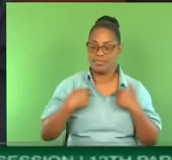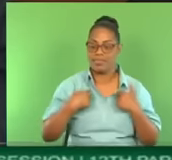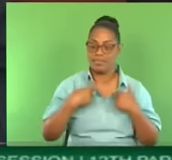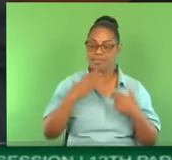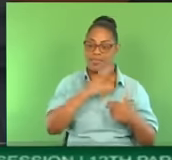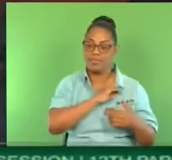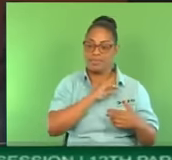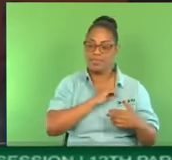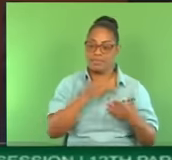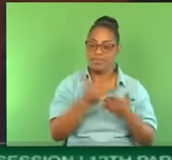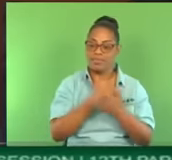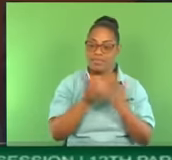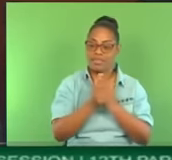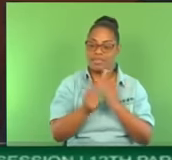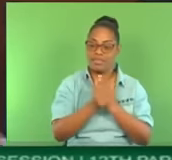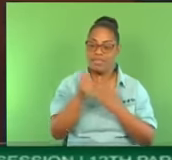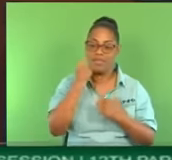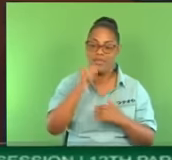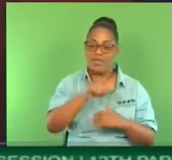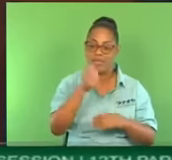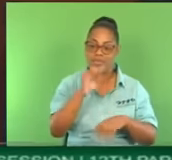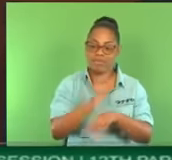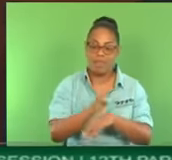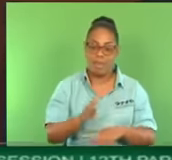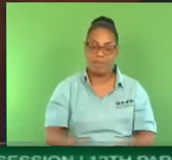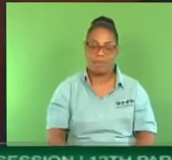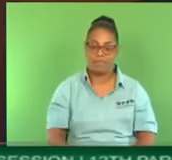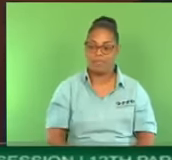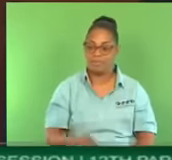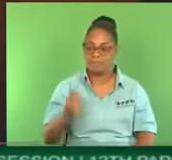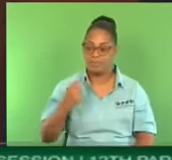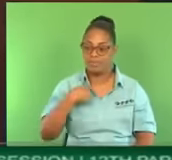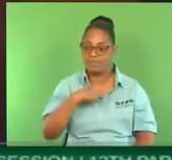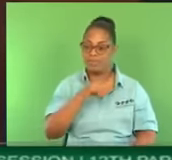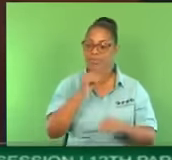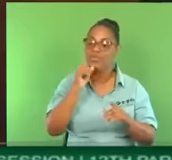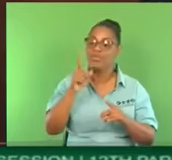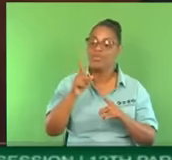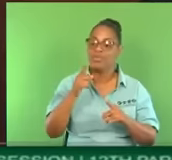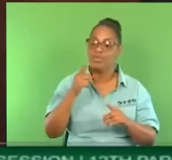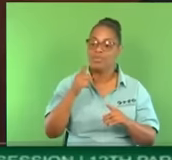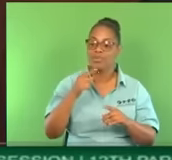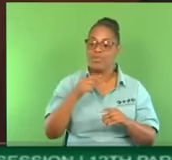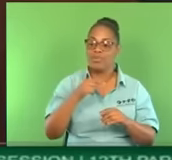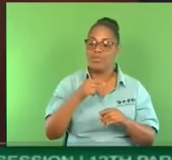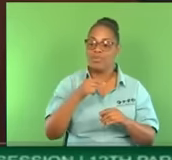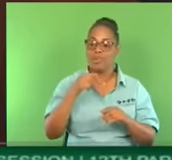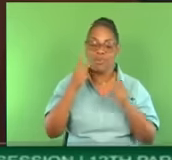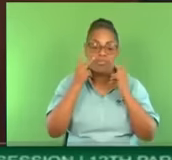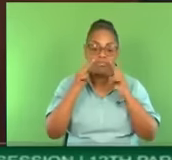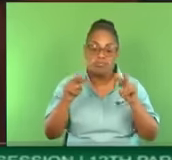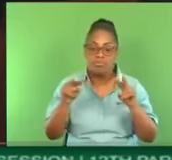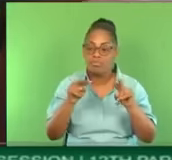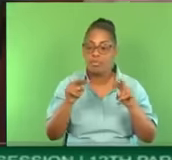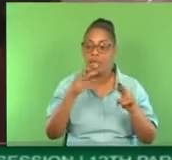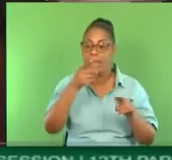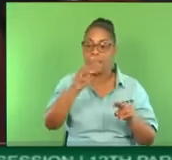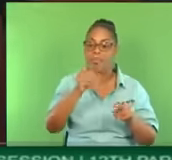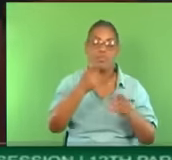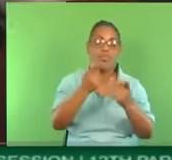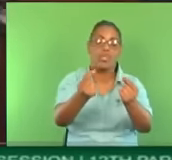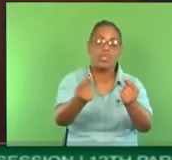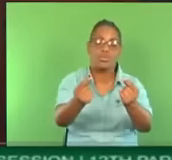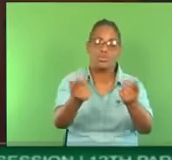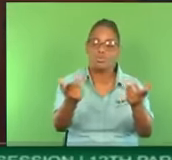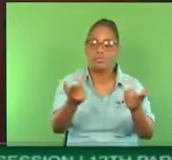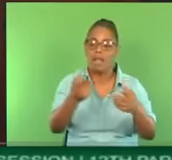Madam Speaker, yeah, because when you look around opposite, I don't know what they'll be doing in 20 months from now, you know. Half of them are unemployable, the